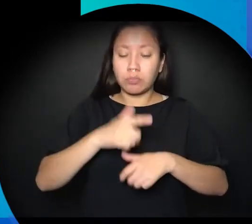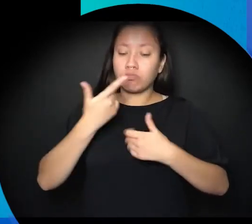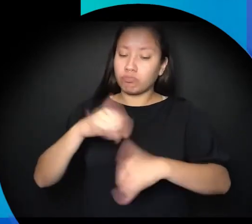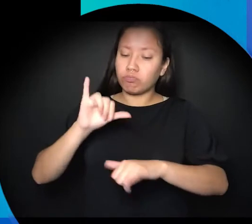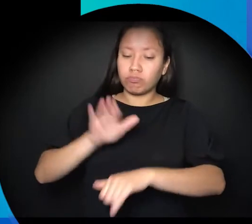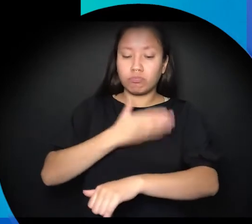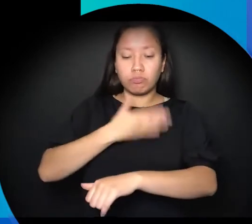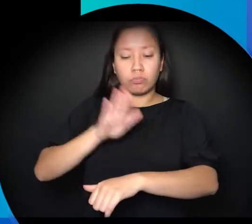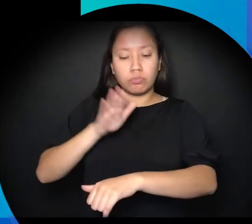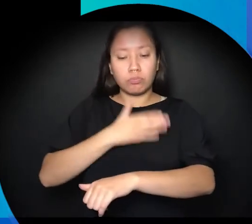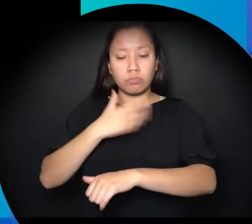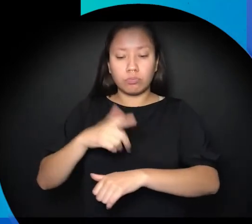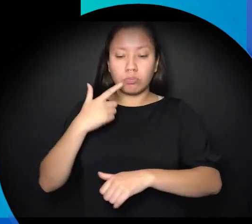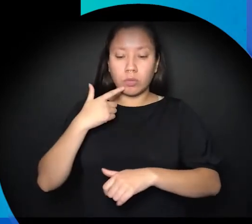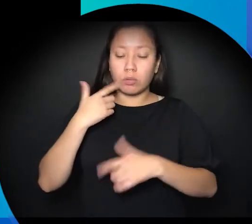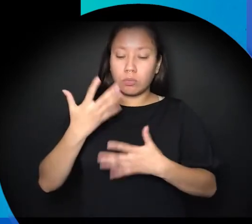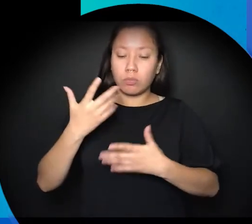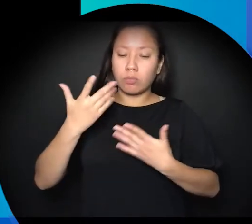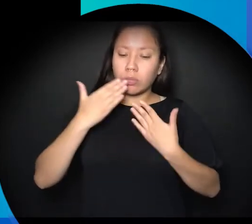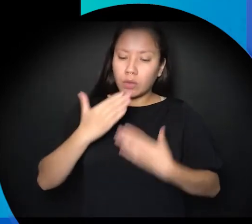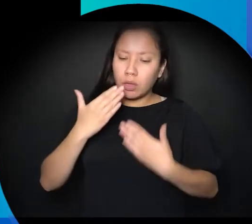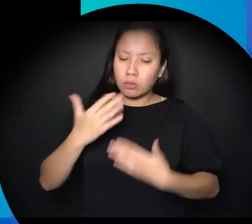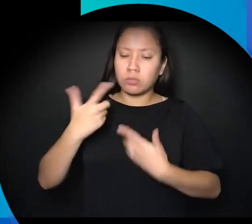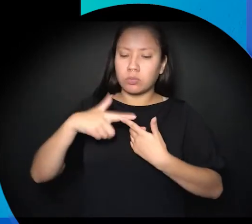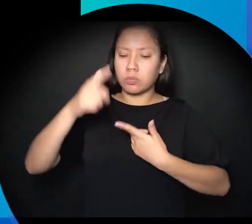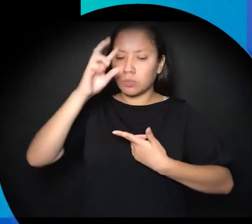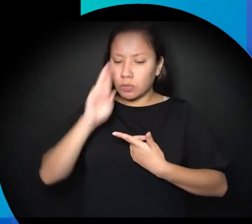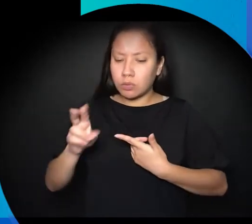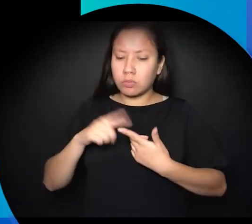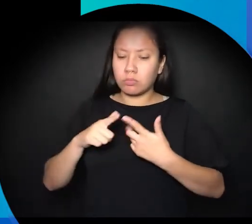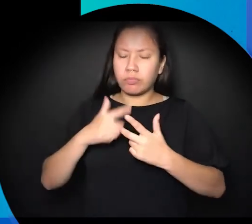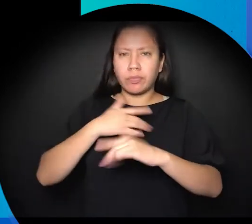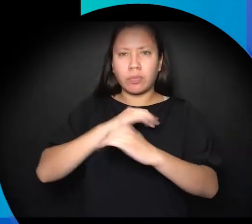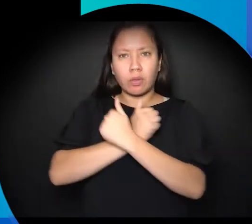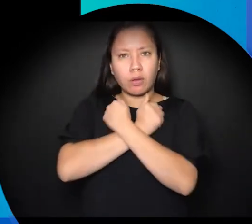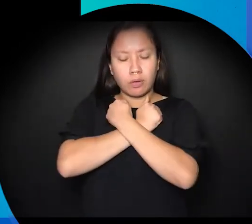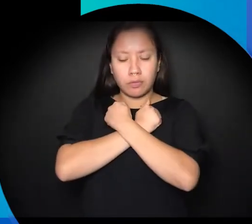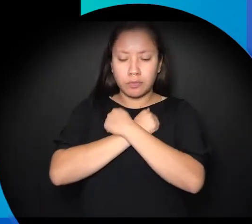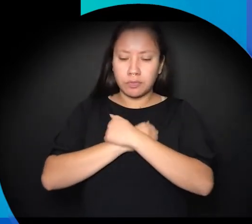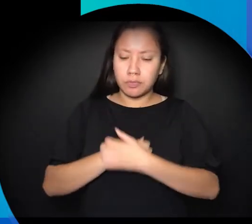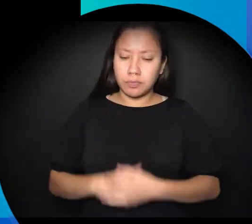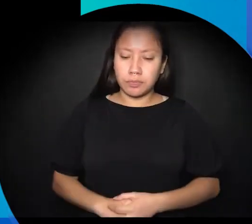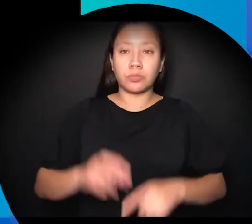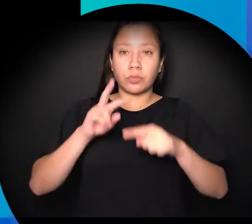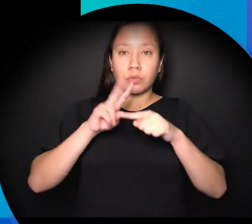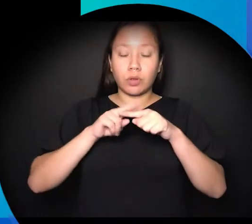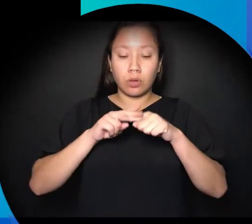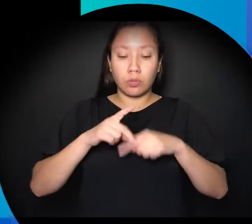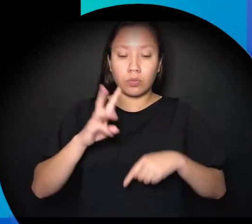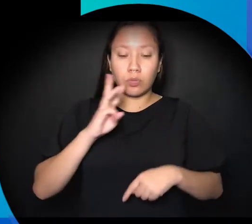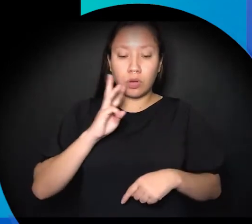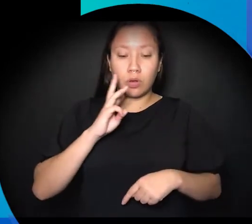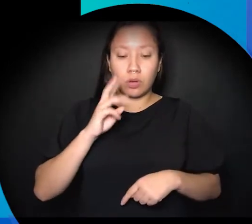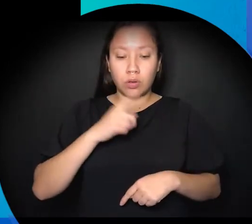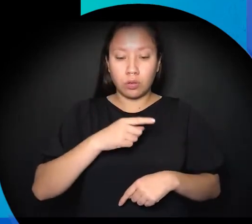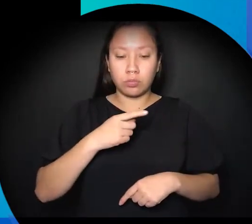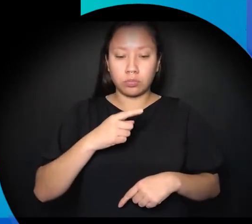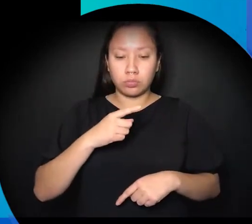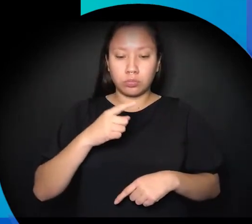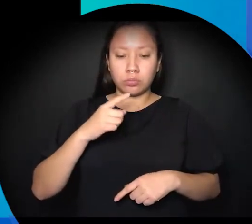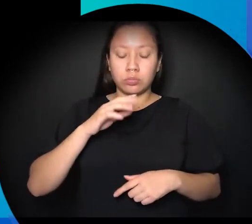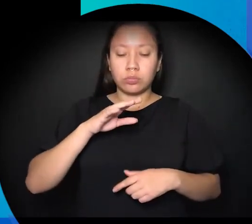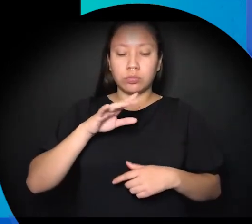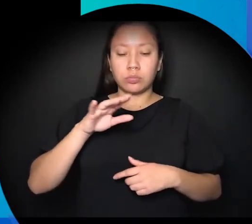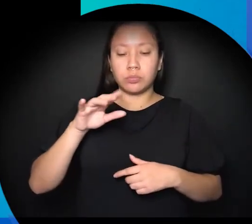who